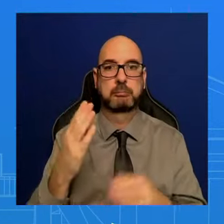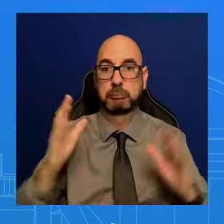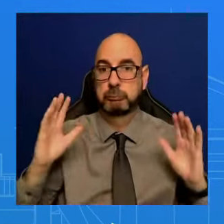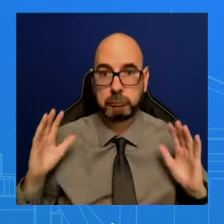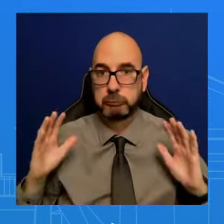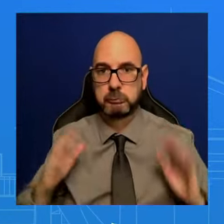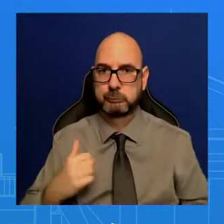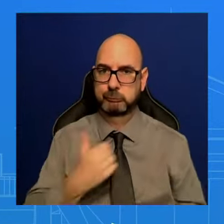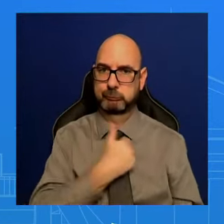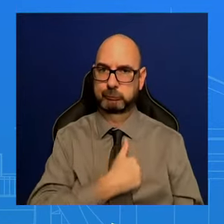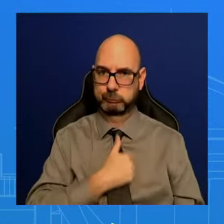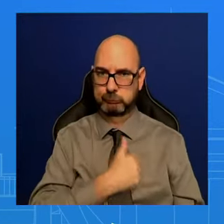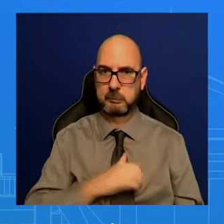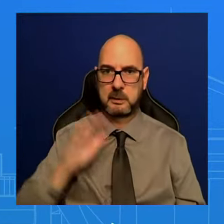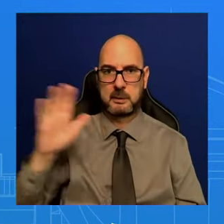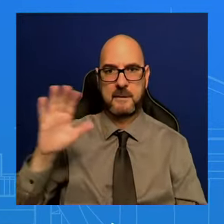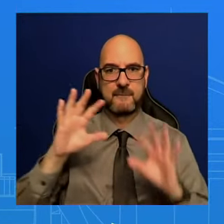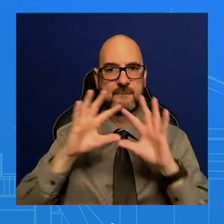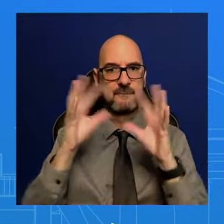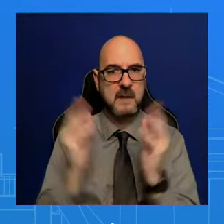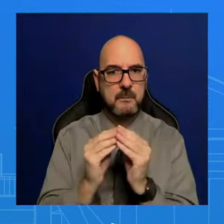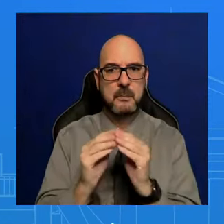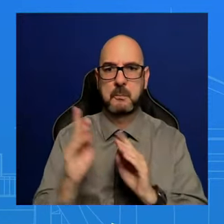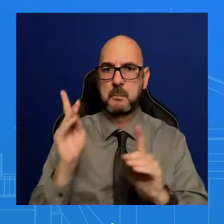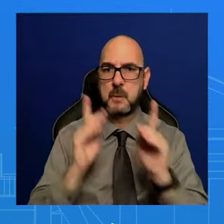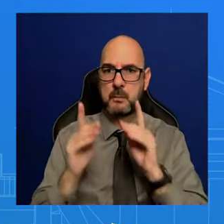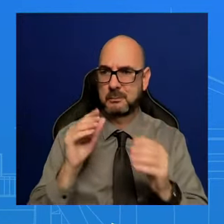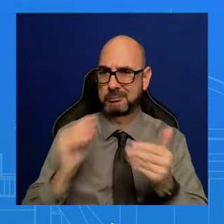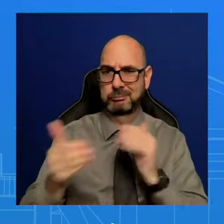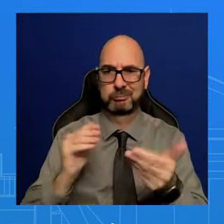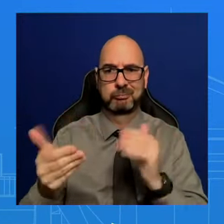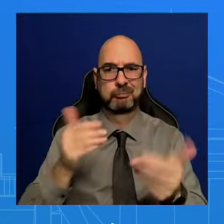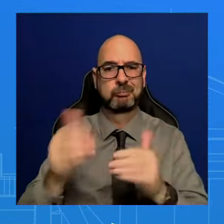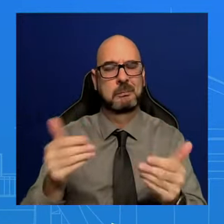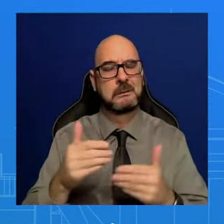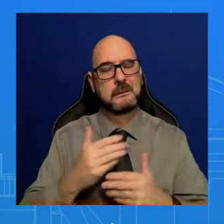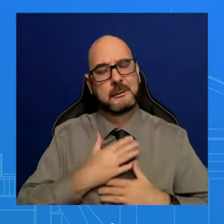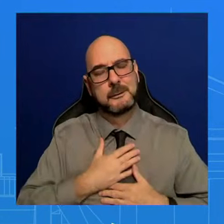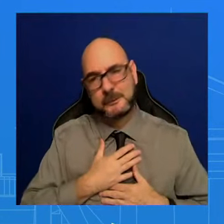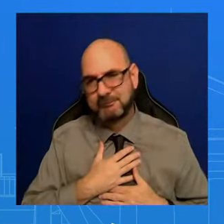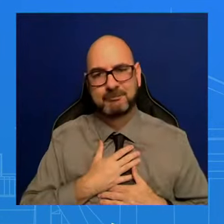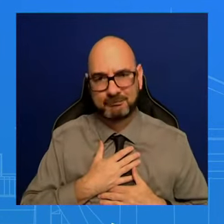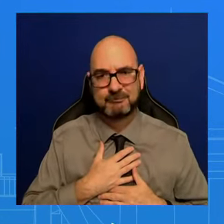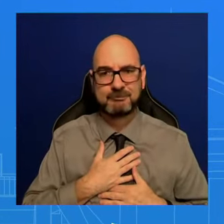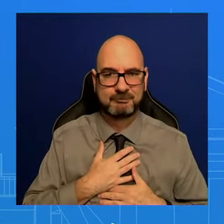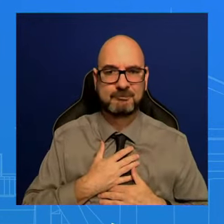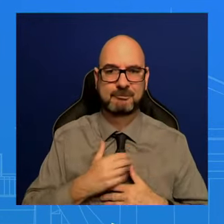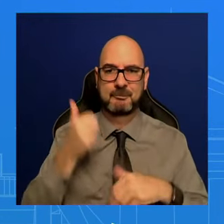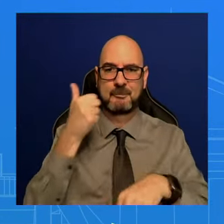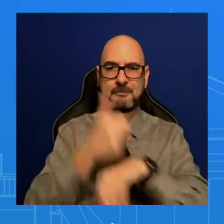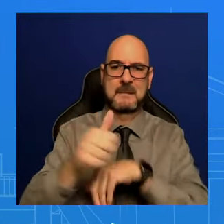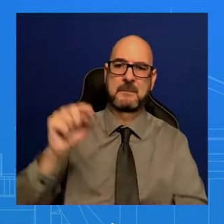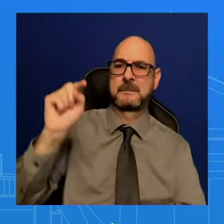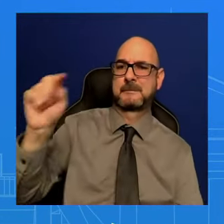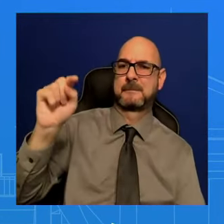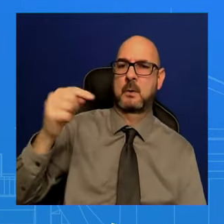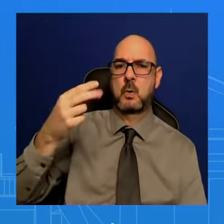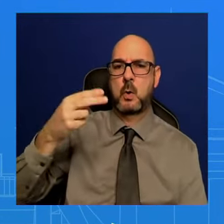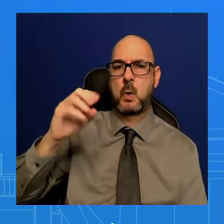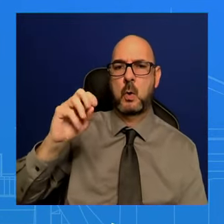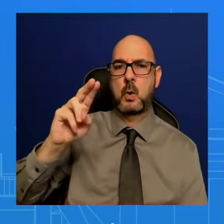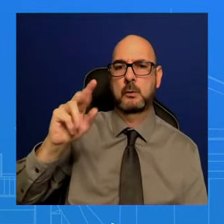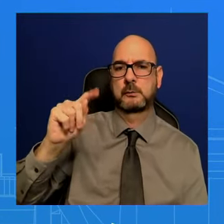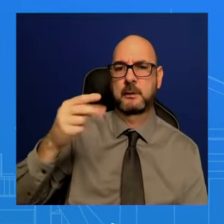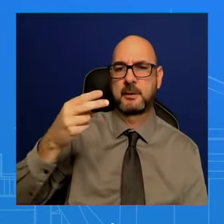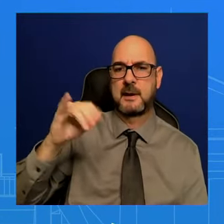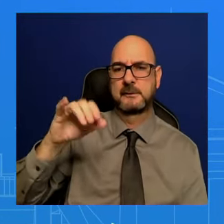those who lost their lives and, again, condemn the Houthis for these attacks. And we will call on governments around the world to do